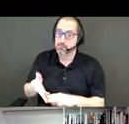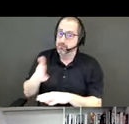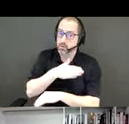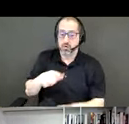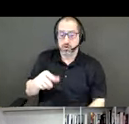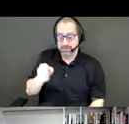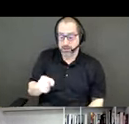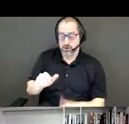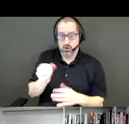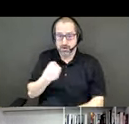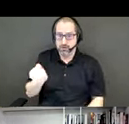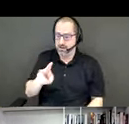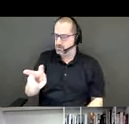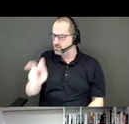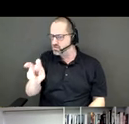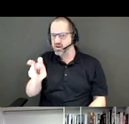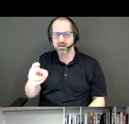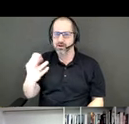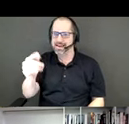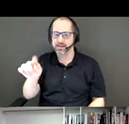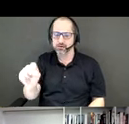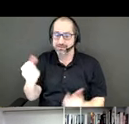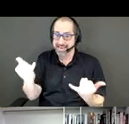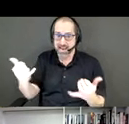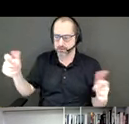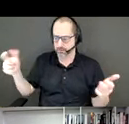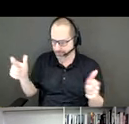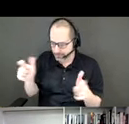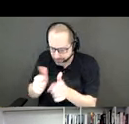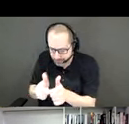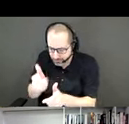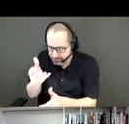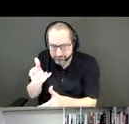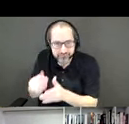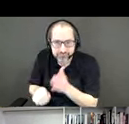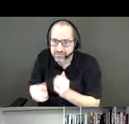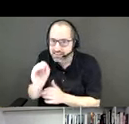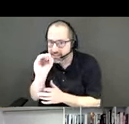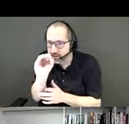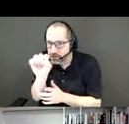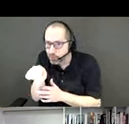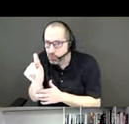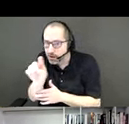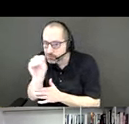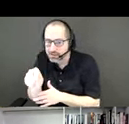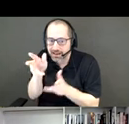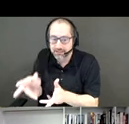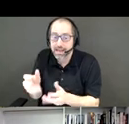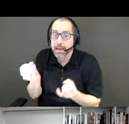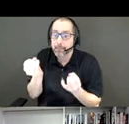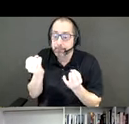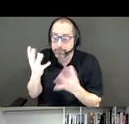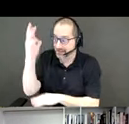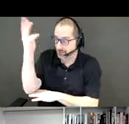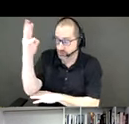Ontario, today is less than 0.1% remain. Many of the trees which lined Toronto streets just